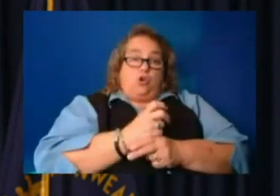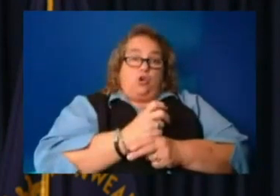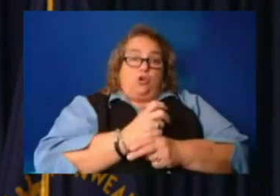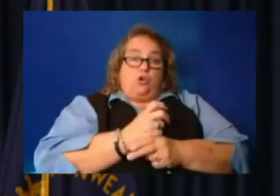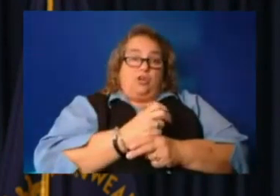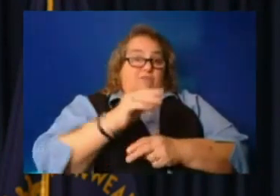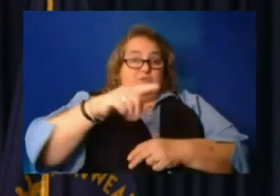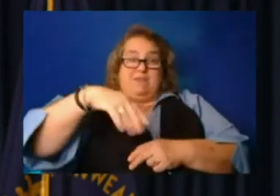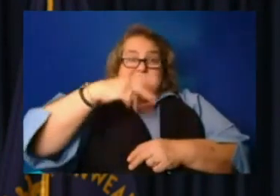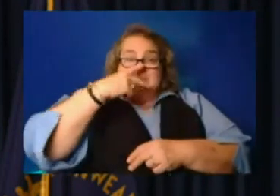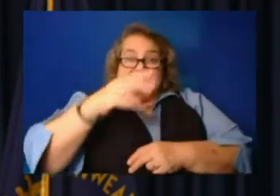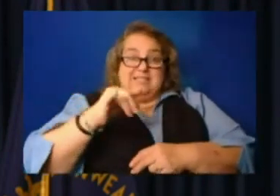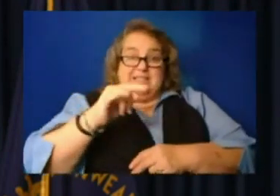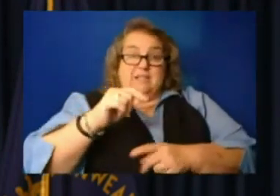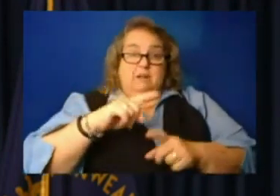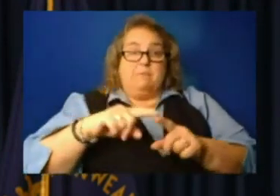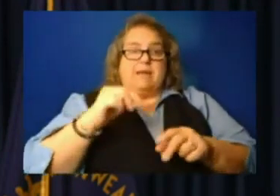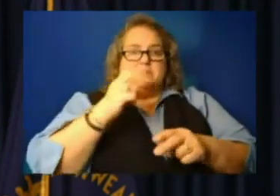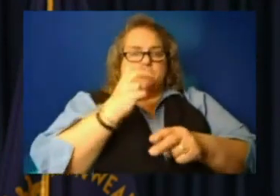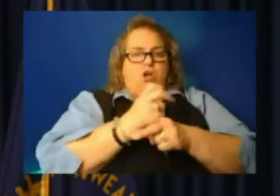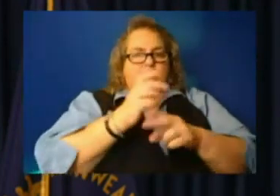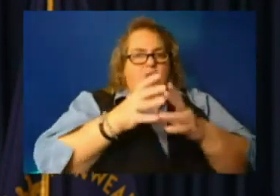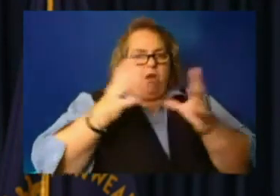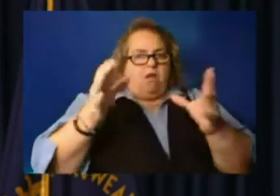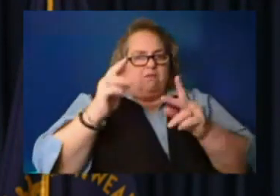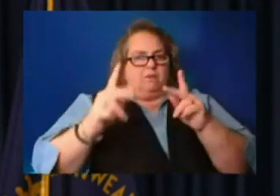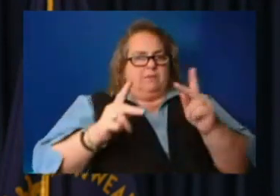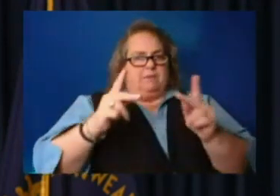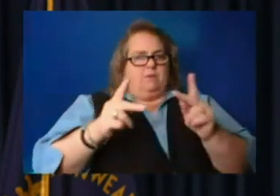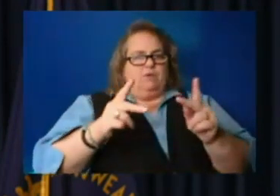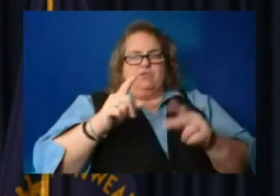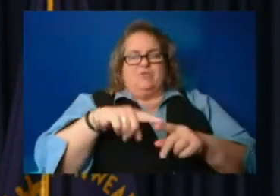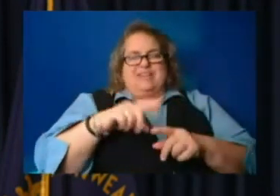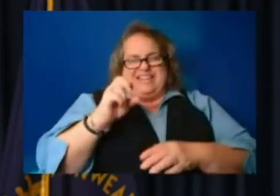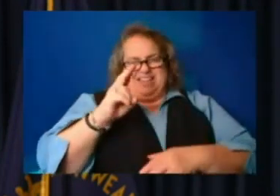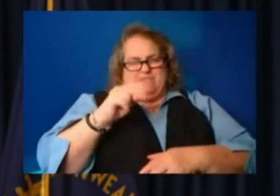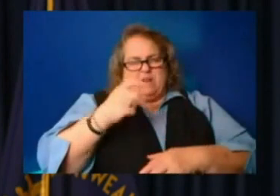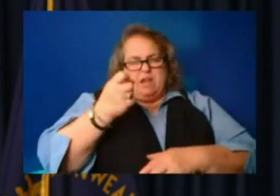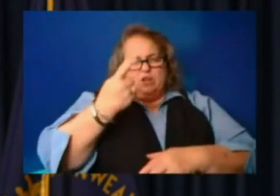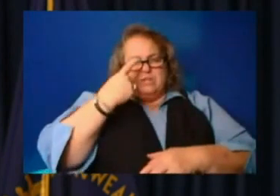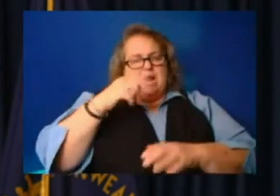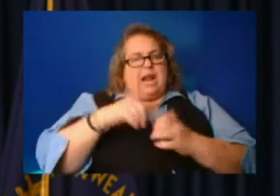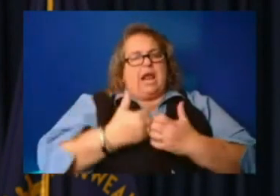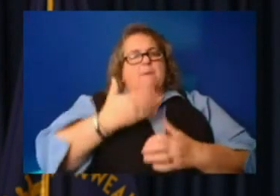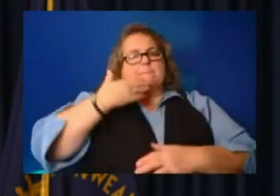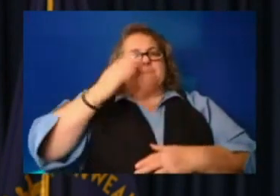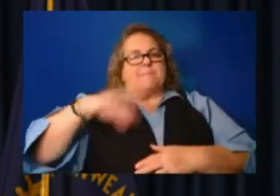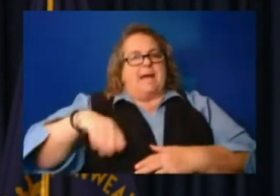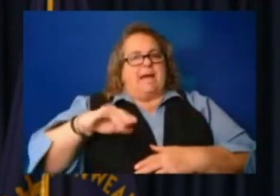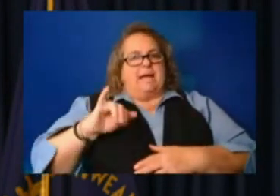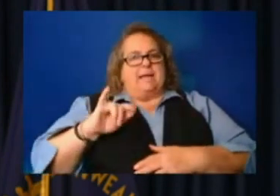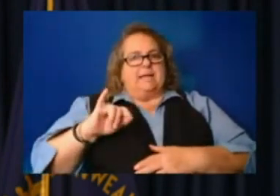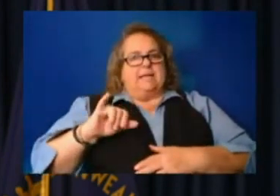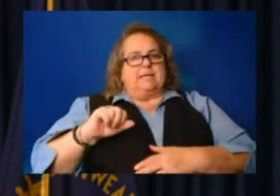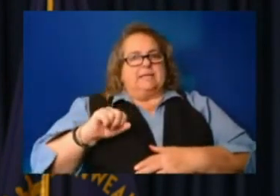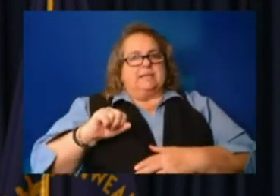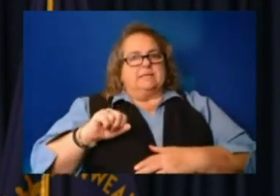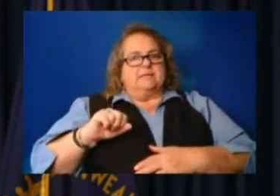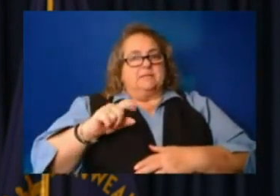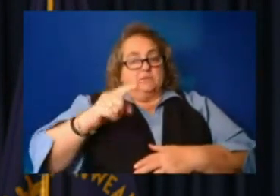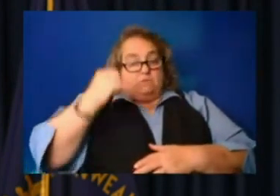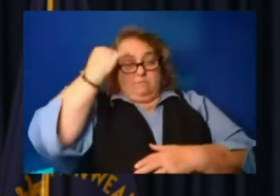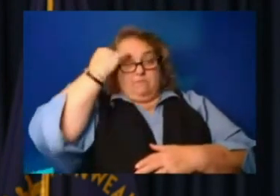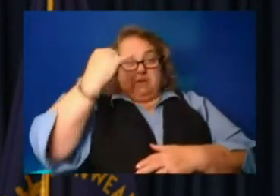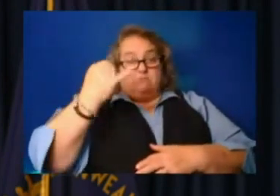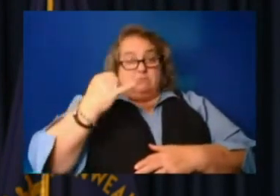it's it's hard for a lot of people maybe even understand how bad it is. Imagine scratching and